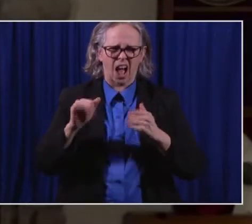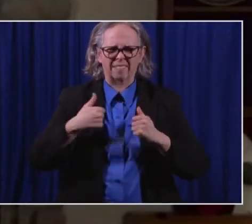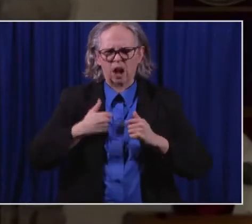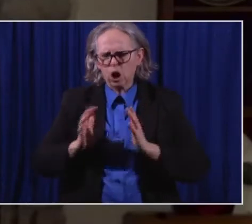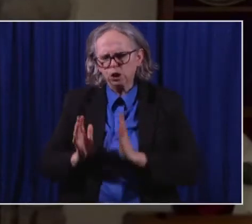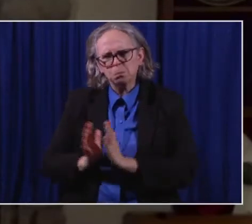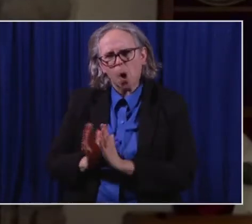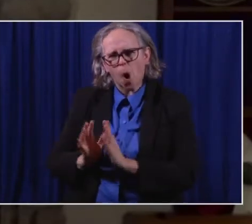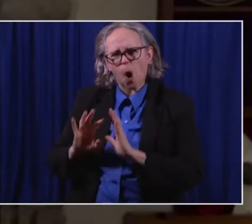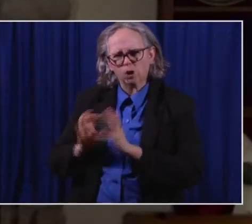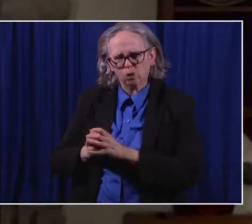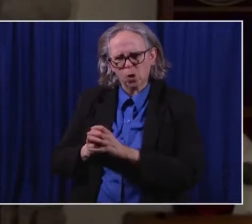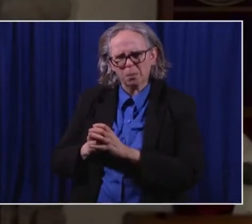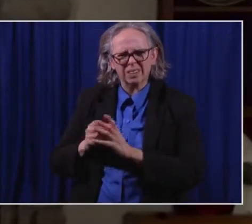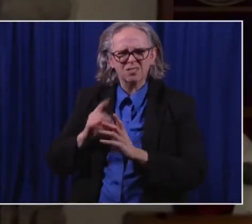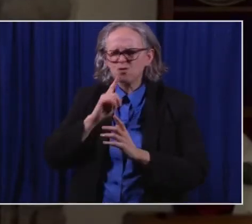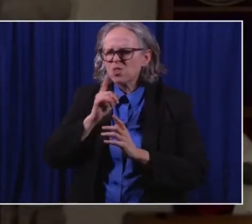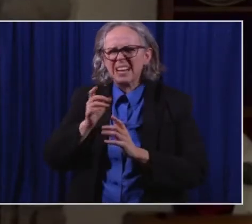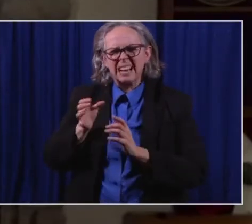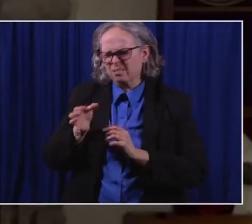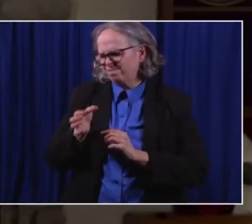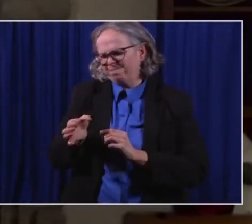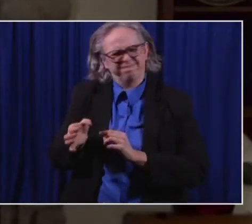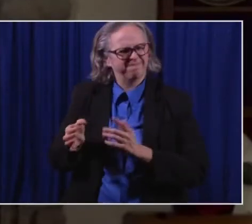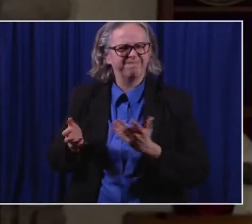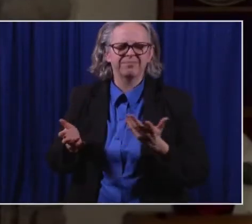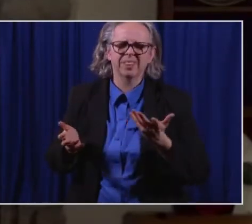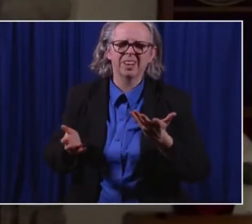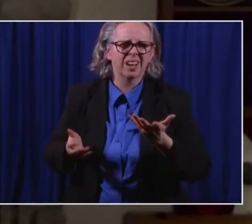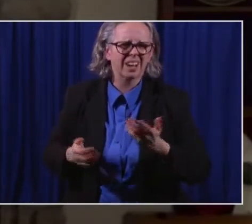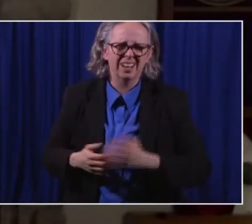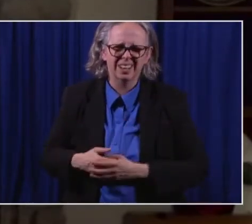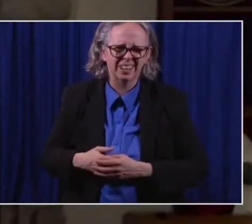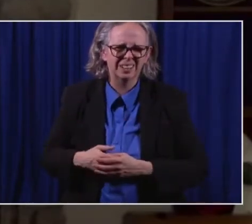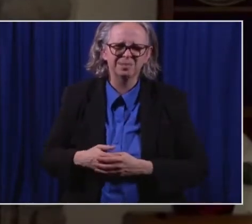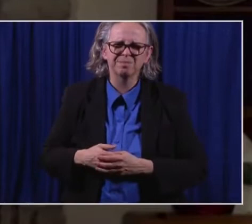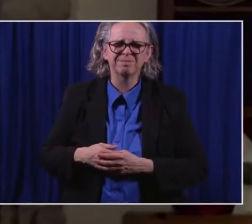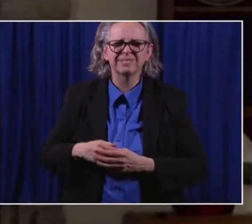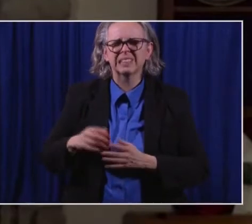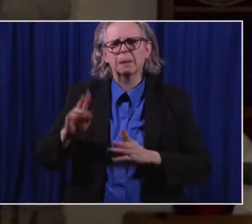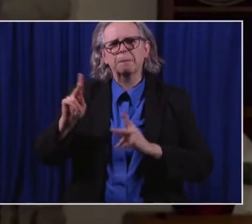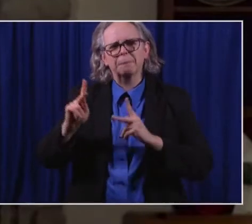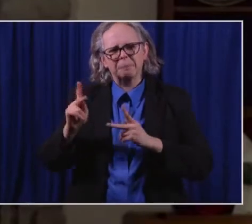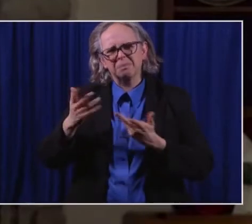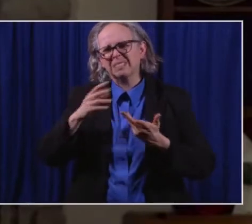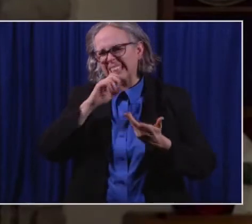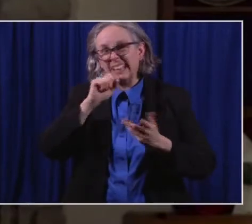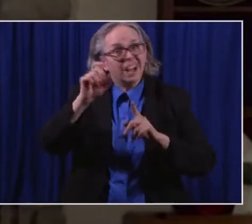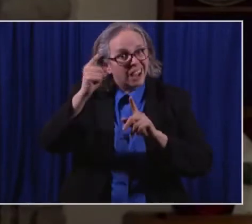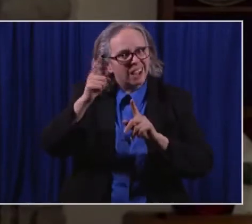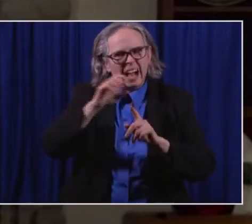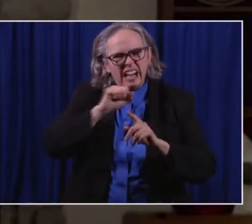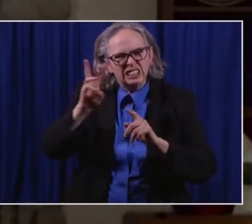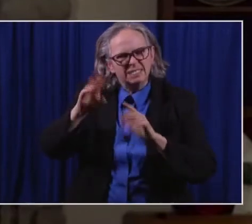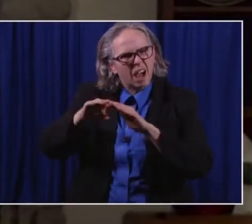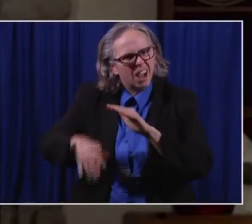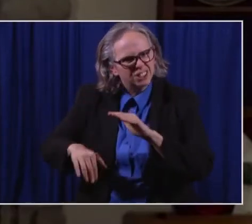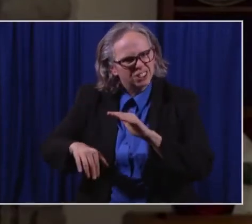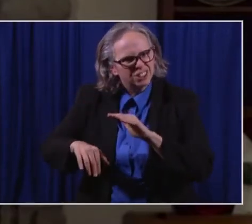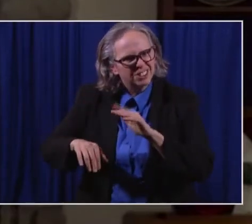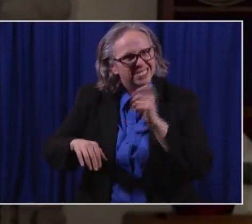very, very small group, uh, uh, of people. Uh, are under 65, uh, but